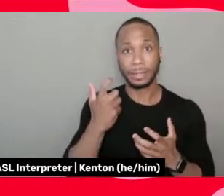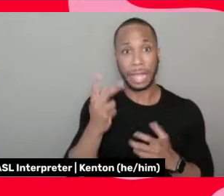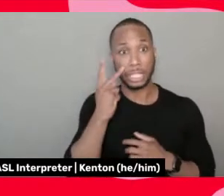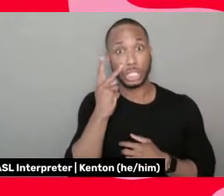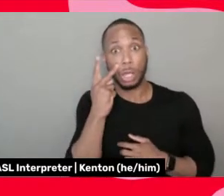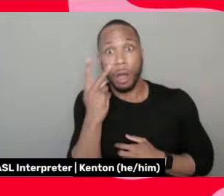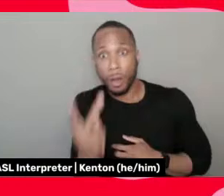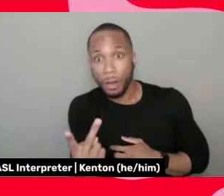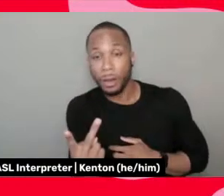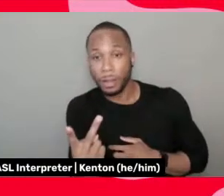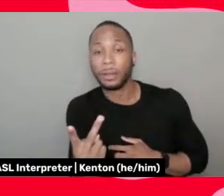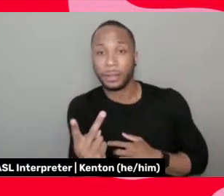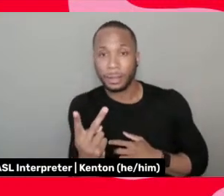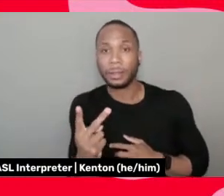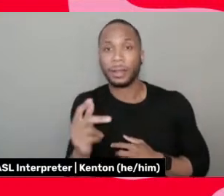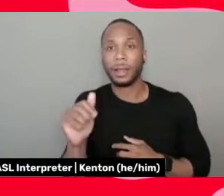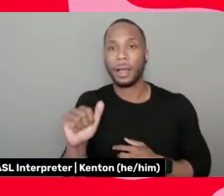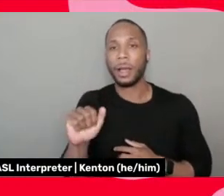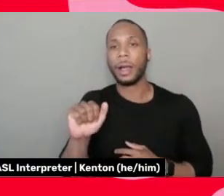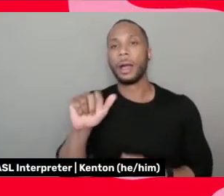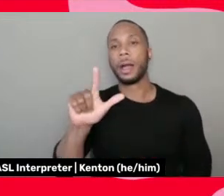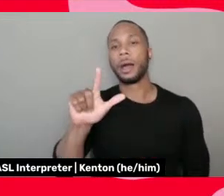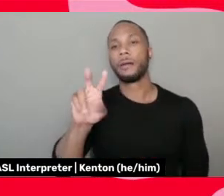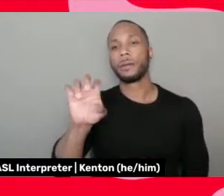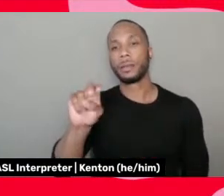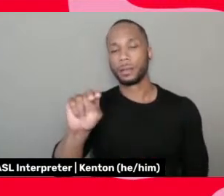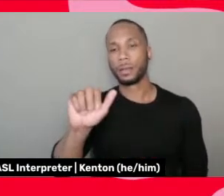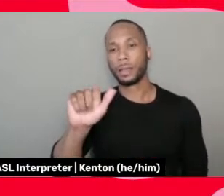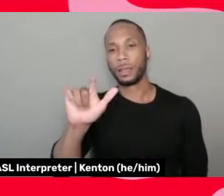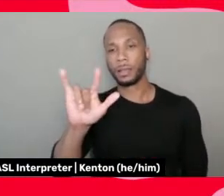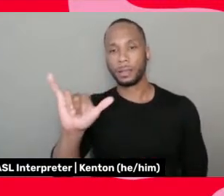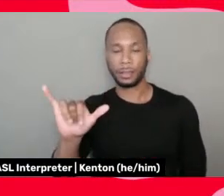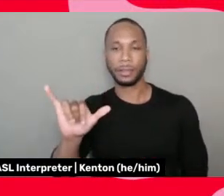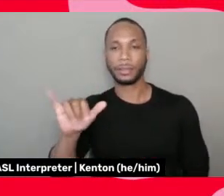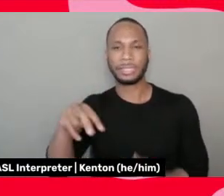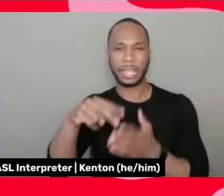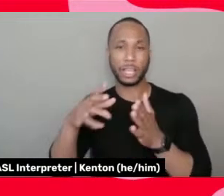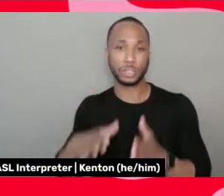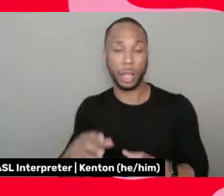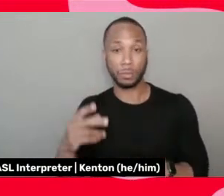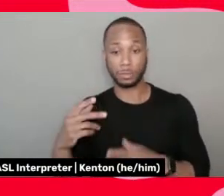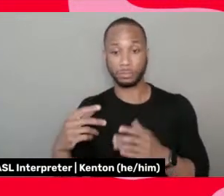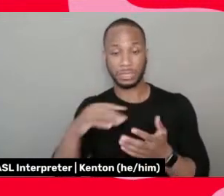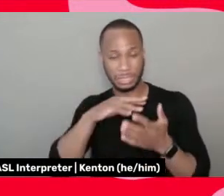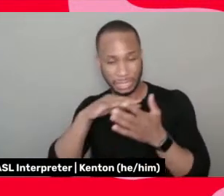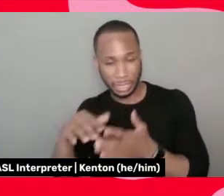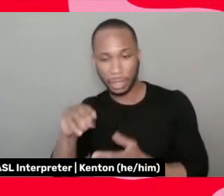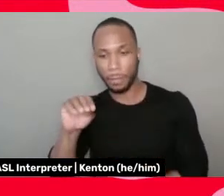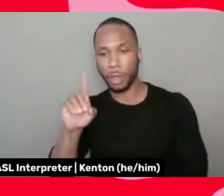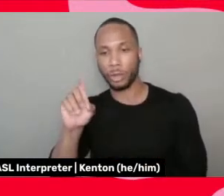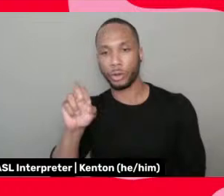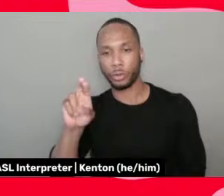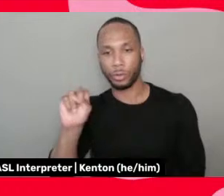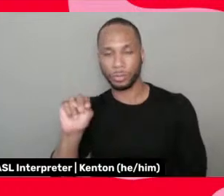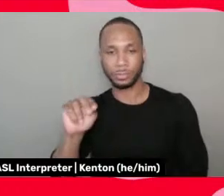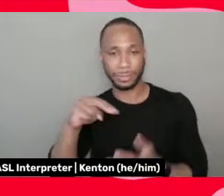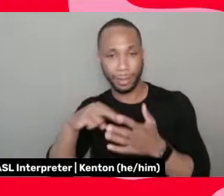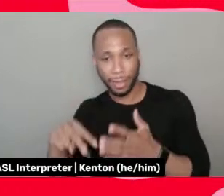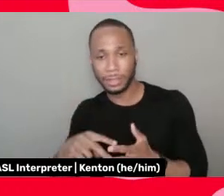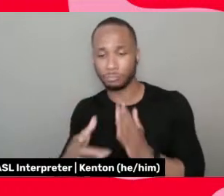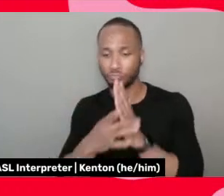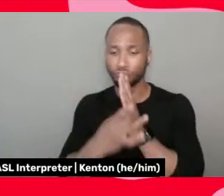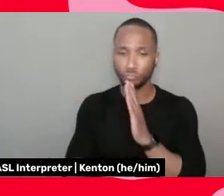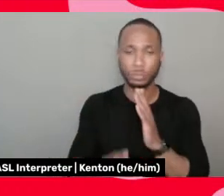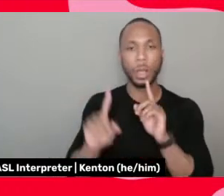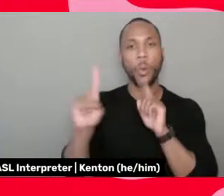of me was an Alvin Ailey dancer. So I was studying modern dance and was really good and went to NYU and